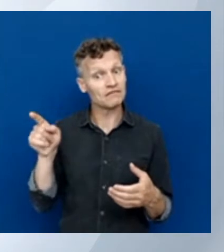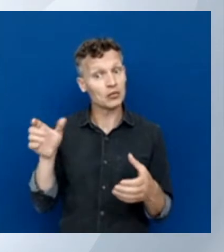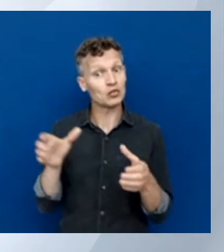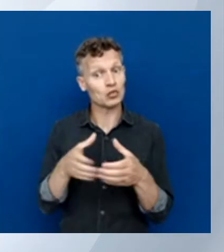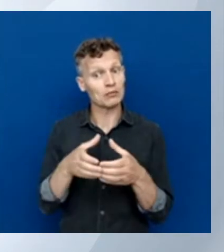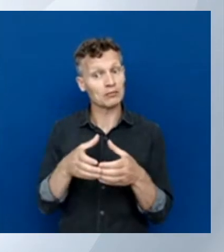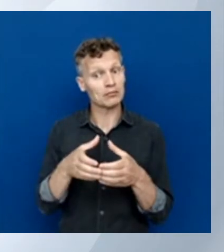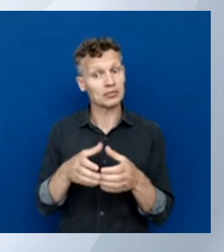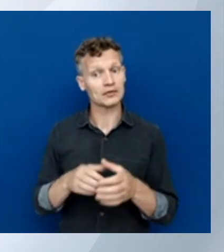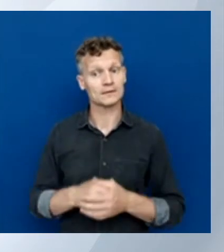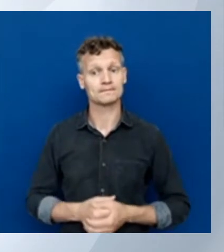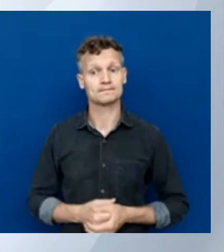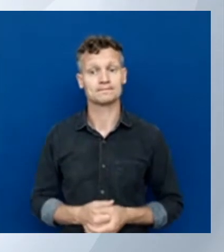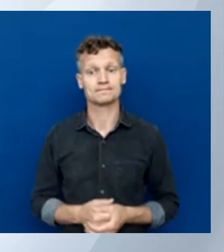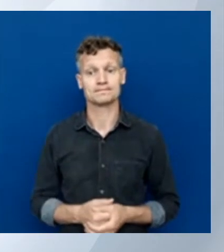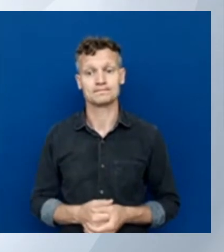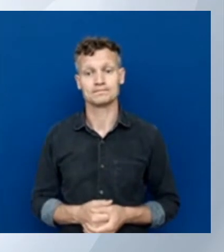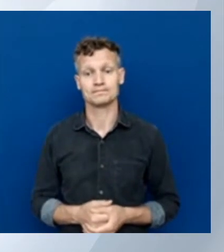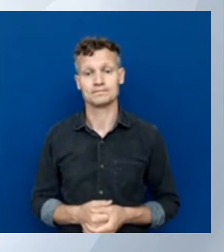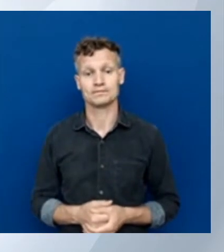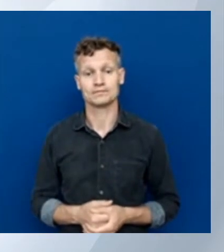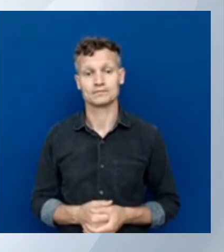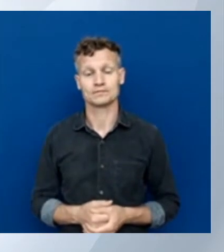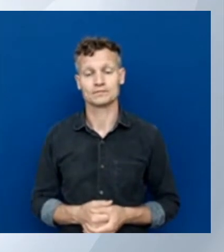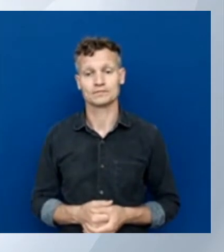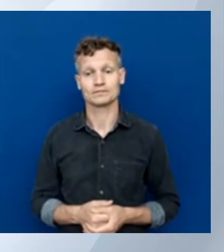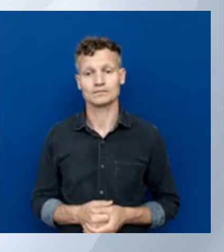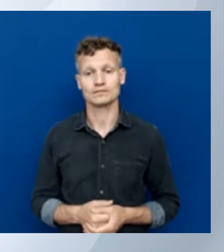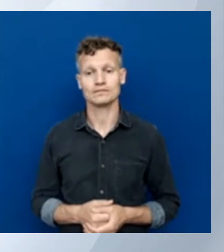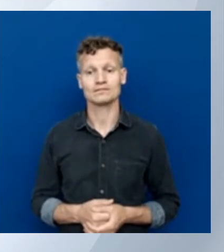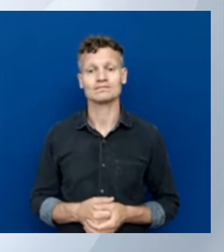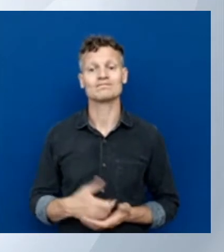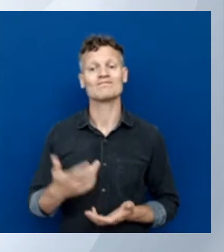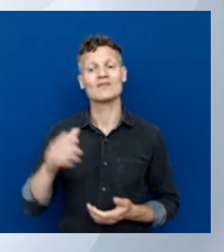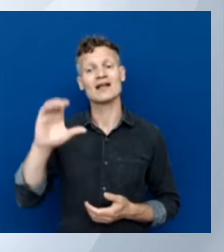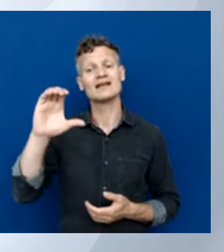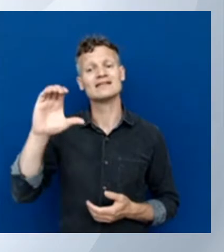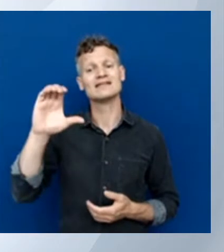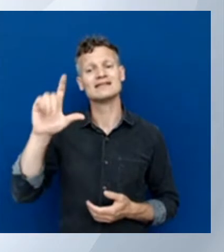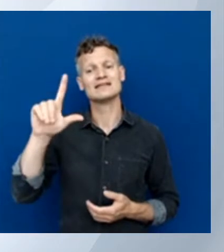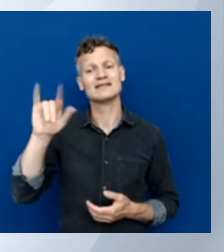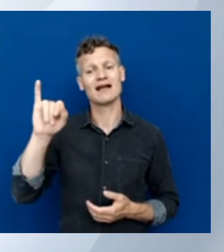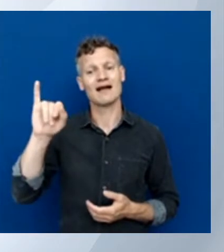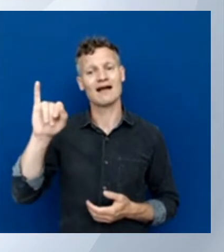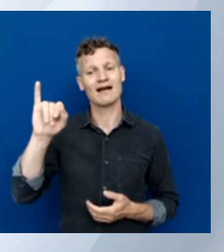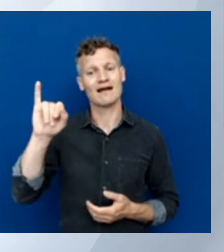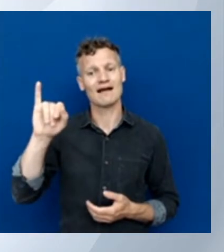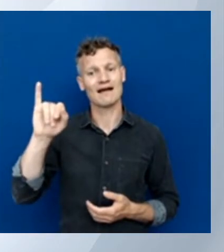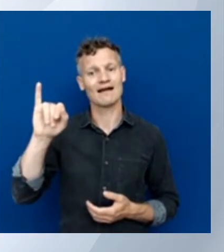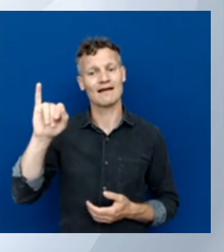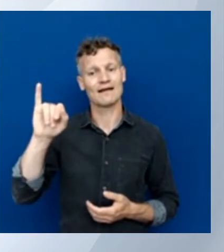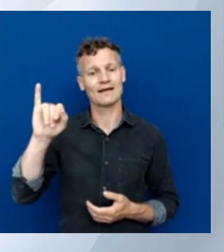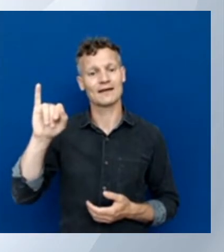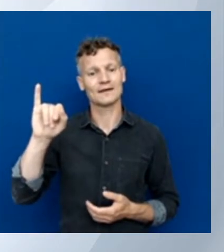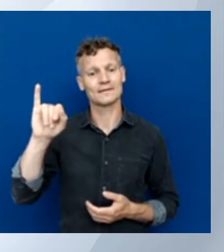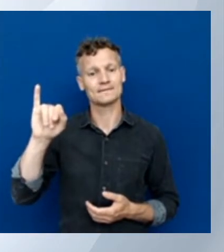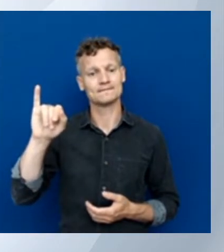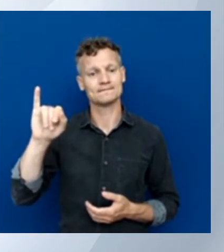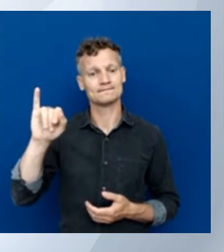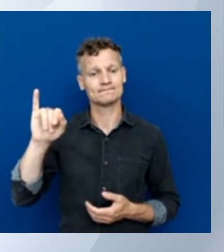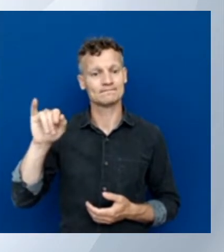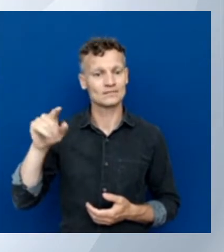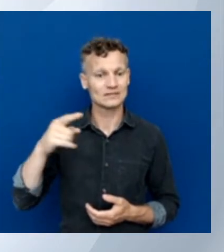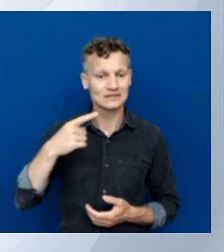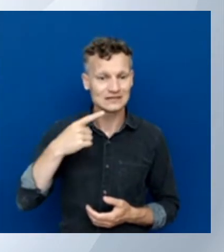And what you can do with AZCLI is set AZ. And then group, because we saw that as a